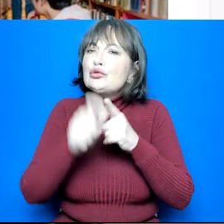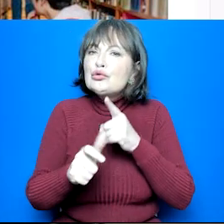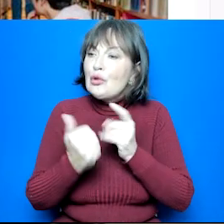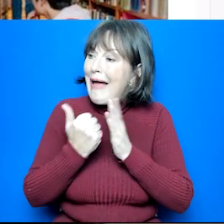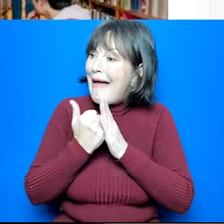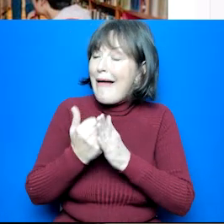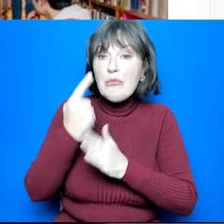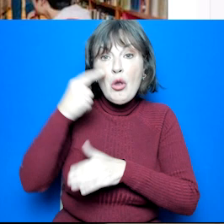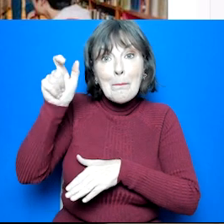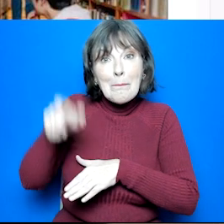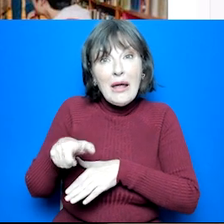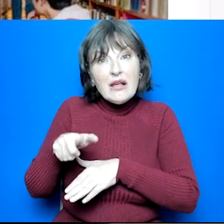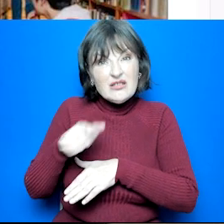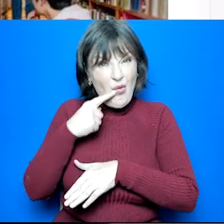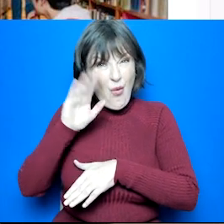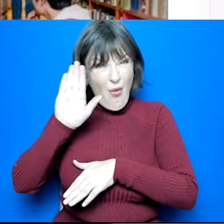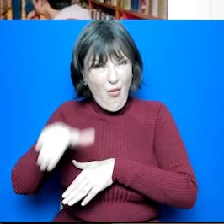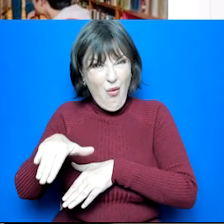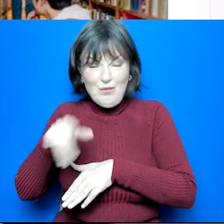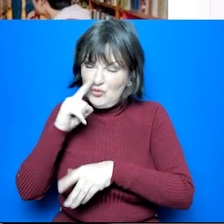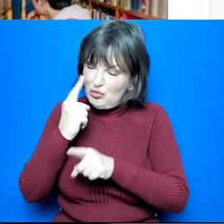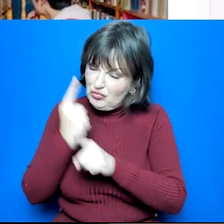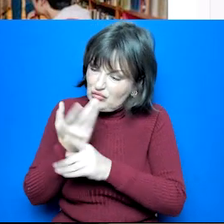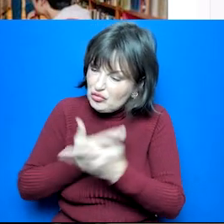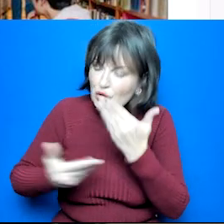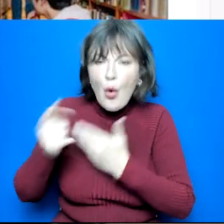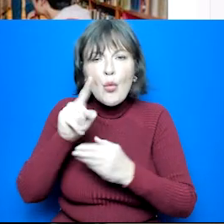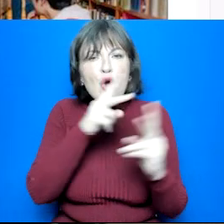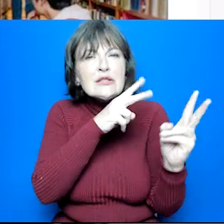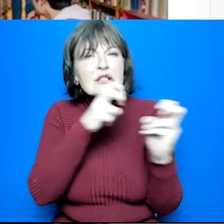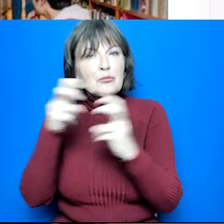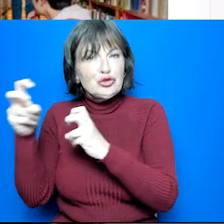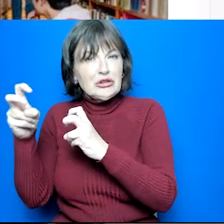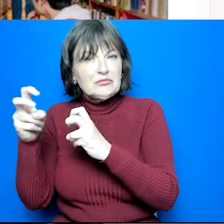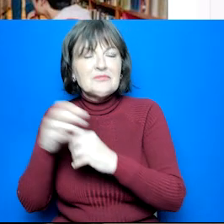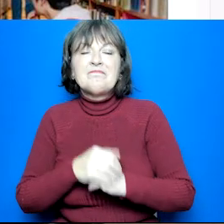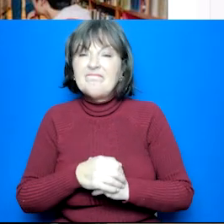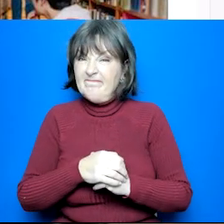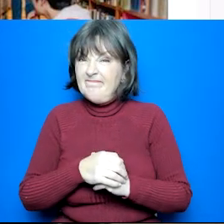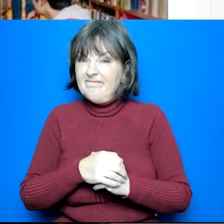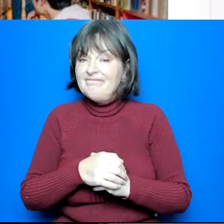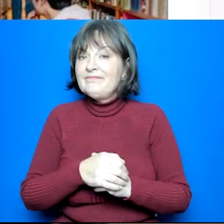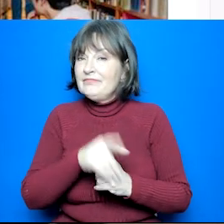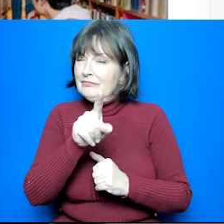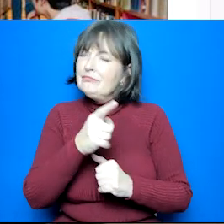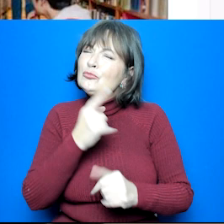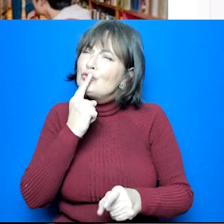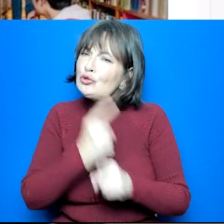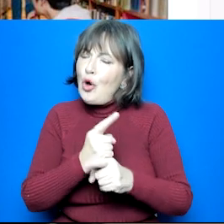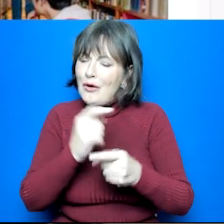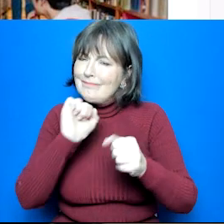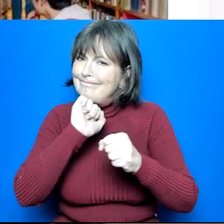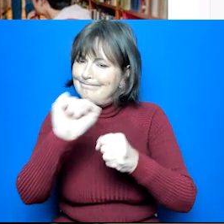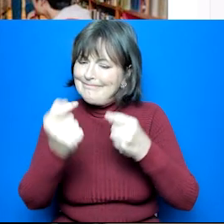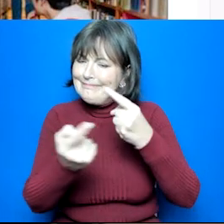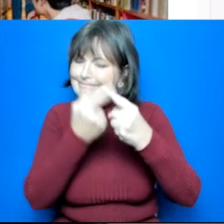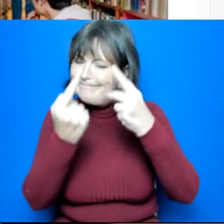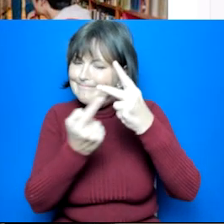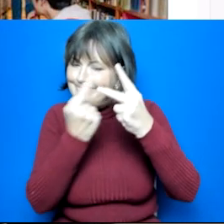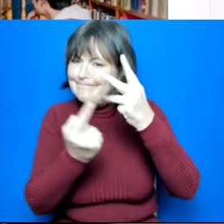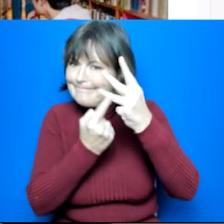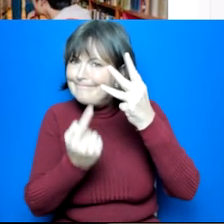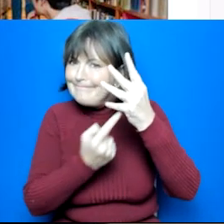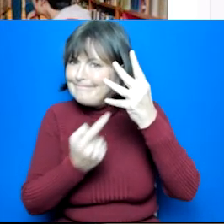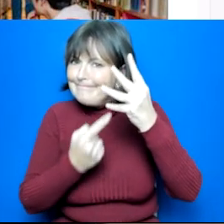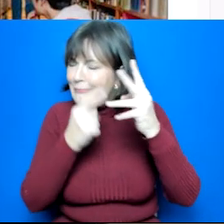the option choices process. Be sure to talk through all of their options with them and encourage them to consider the full range